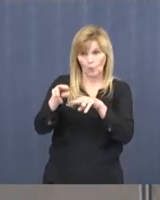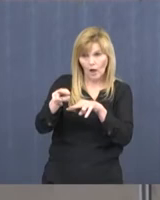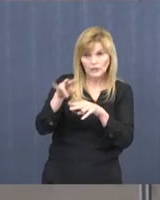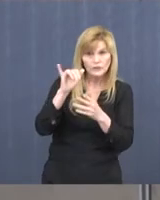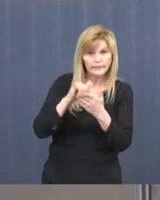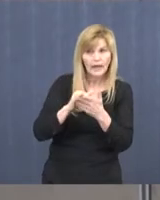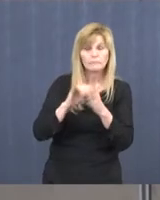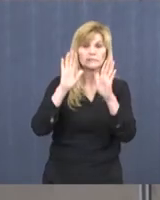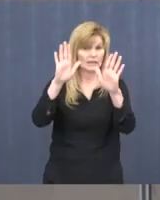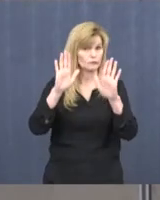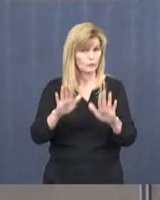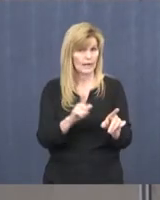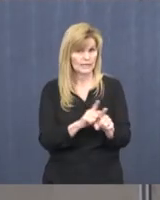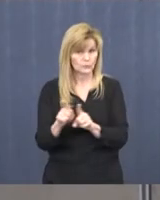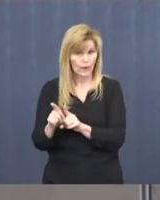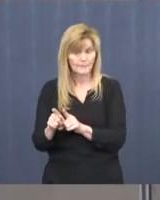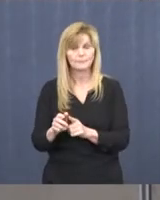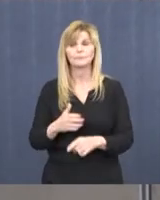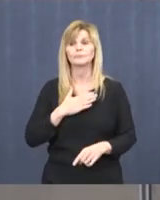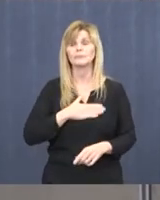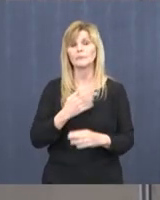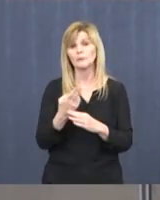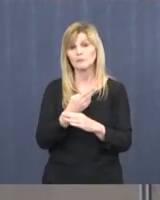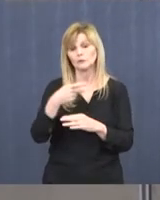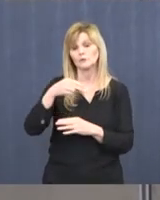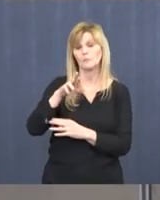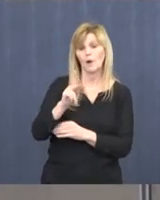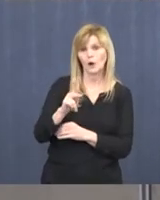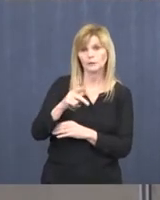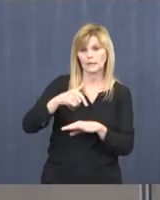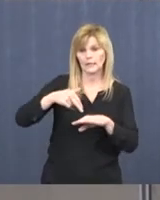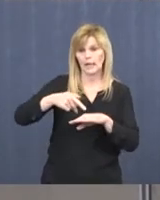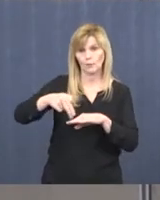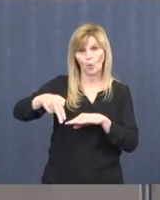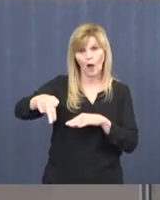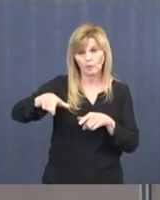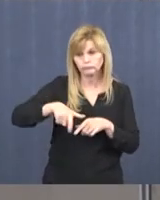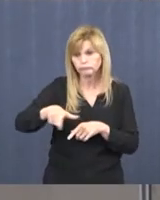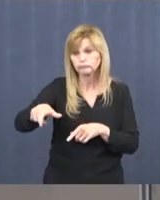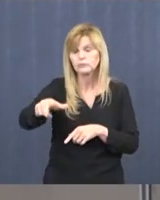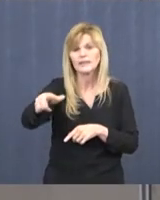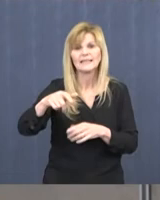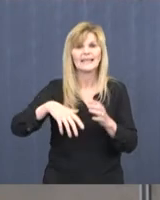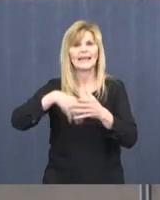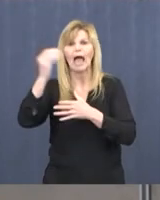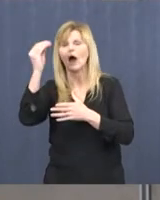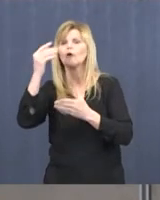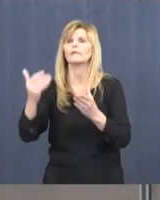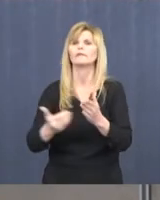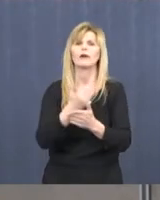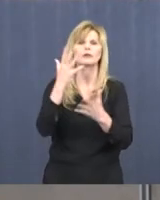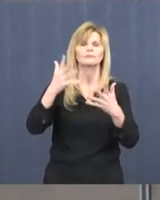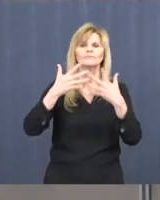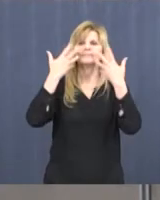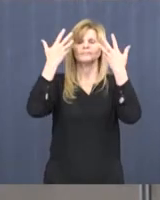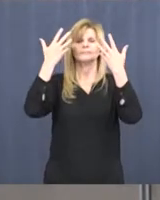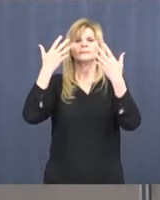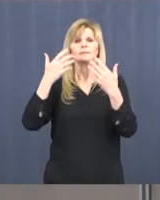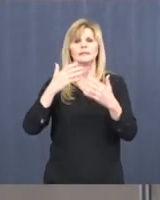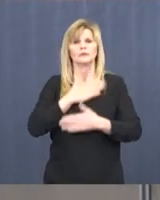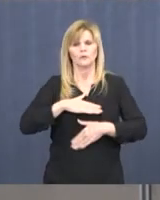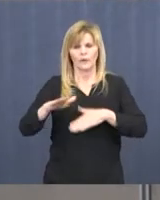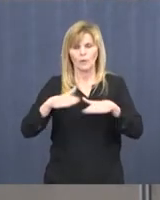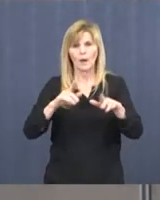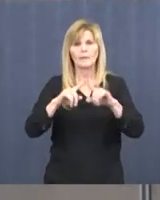is great as well. Please use the parks and our walkways to get some fresh air to bike and walk. But I